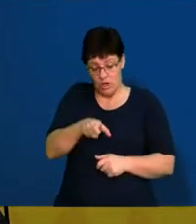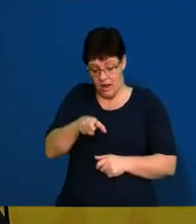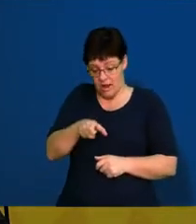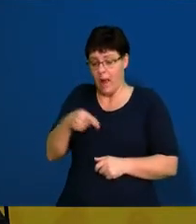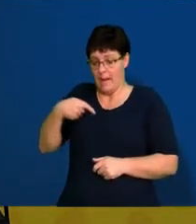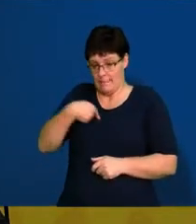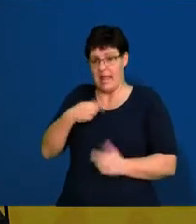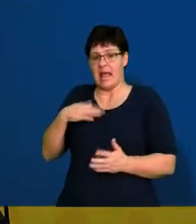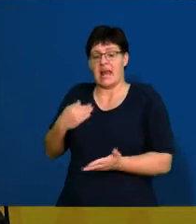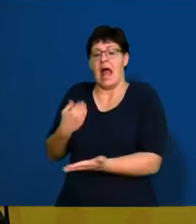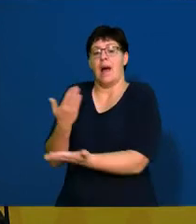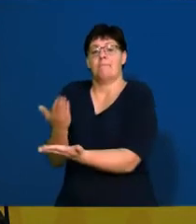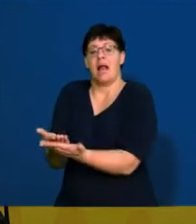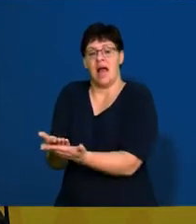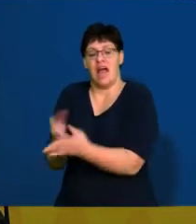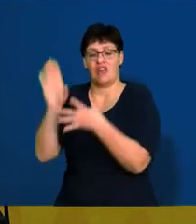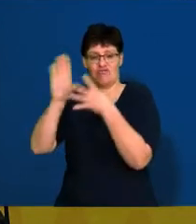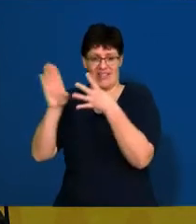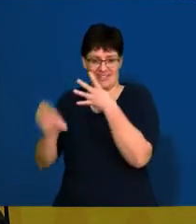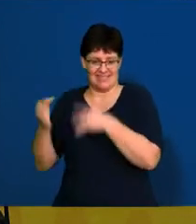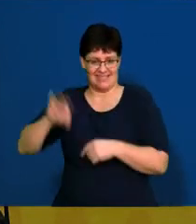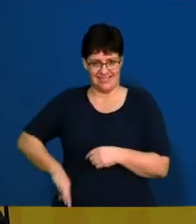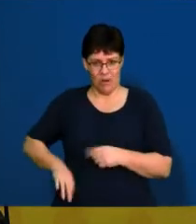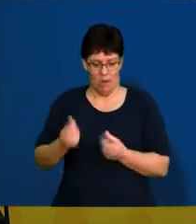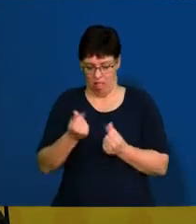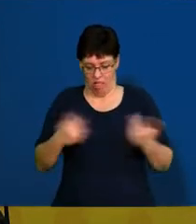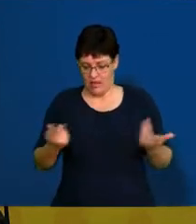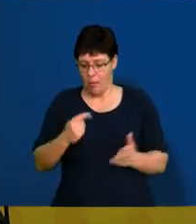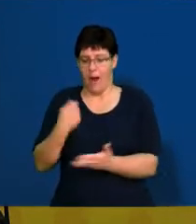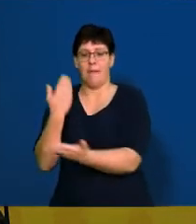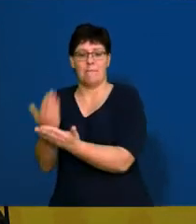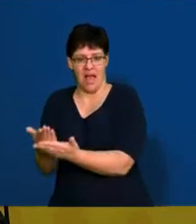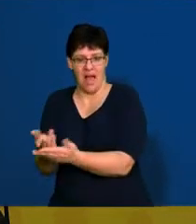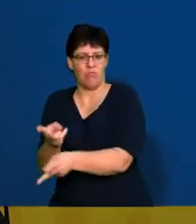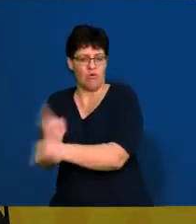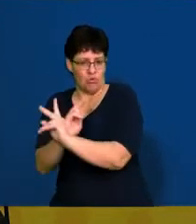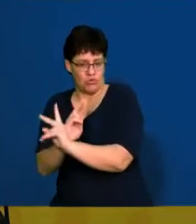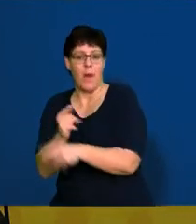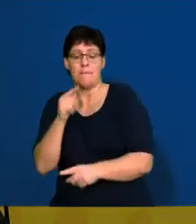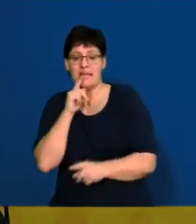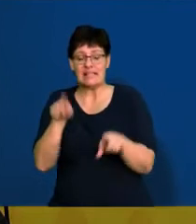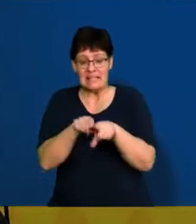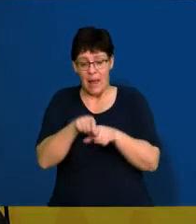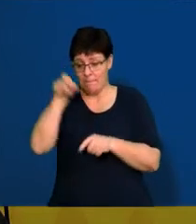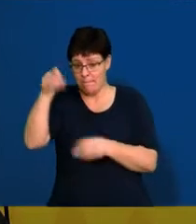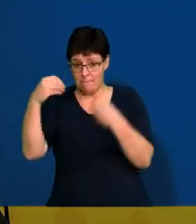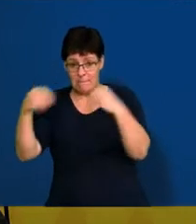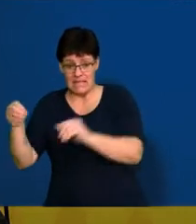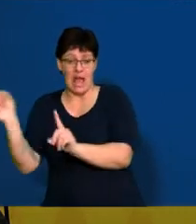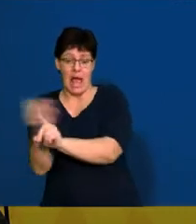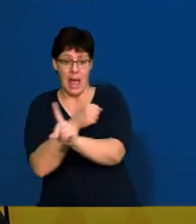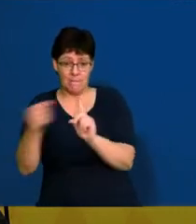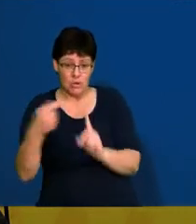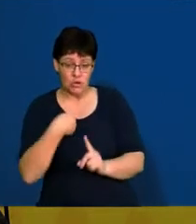able to apply for credit. And it also is there to protect us to make sure that we're not getting taken advantage of from various